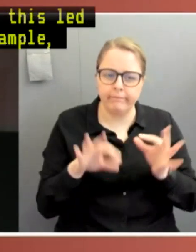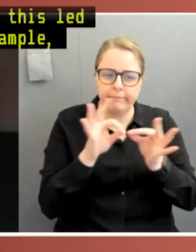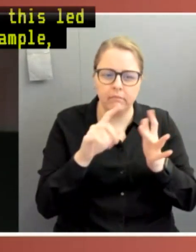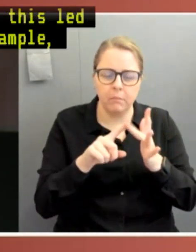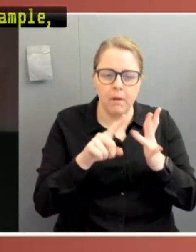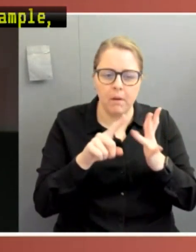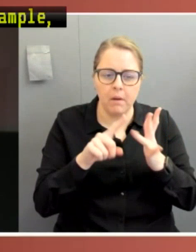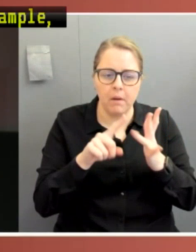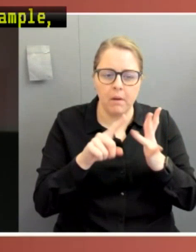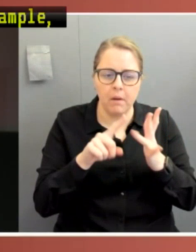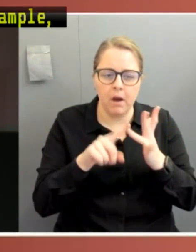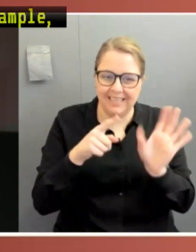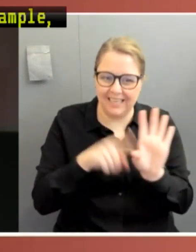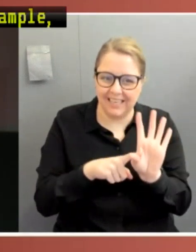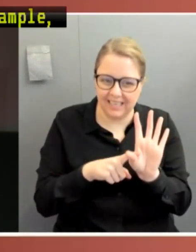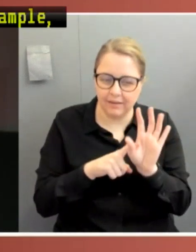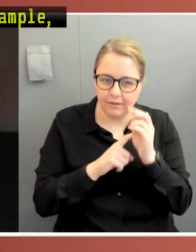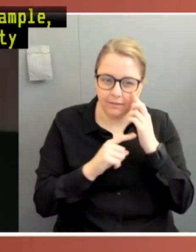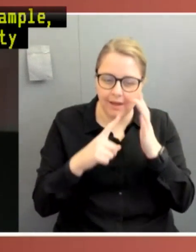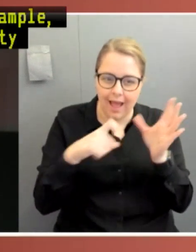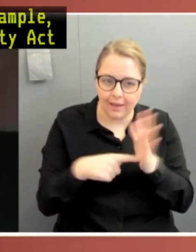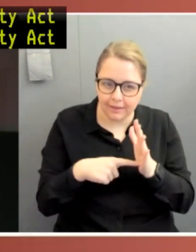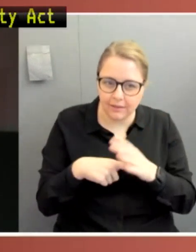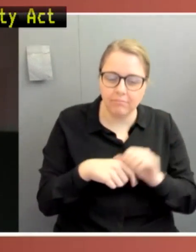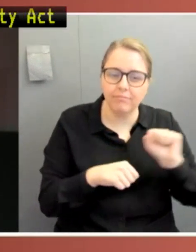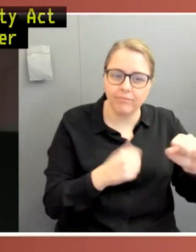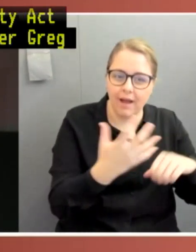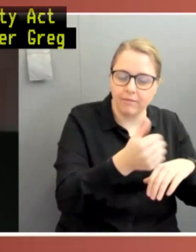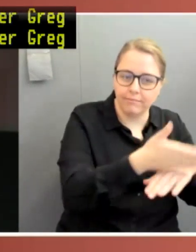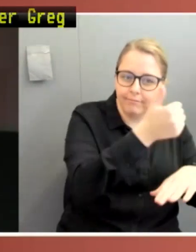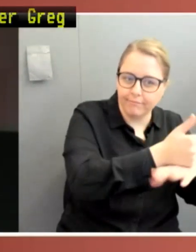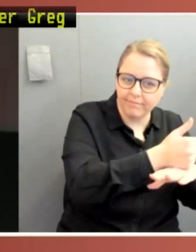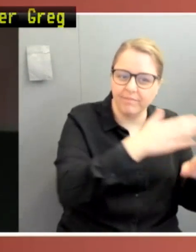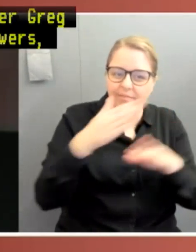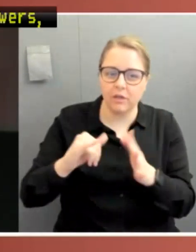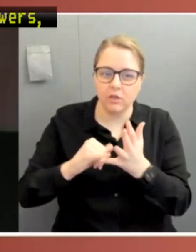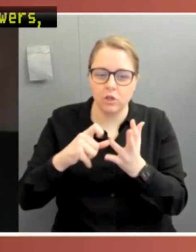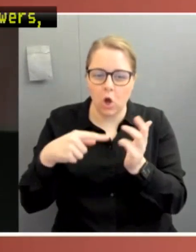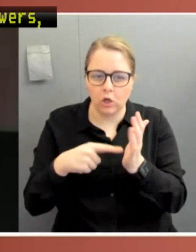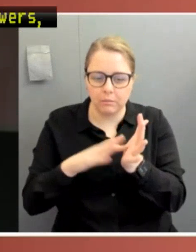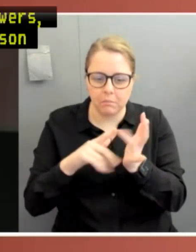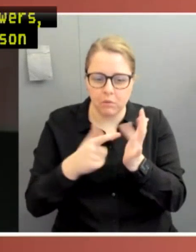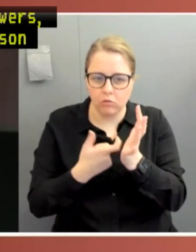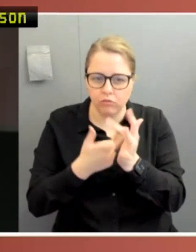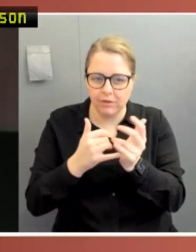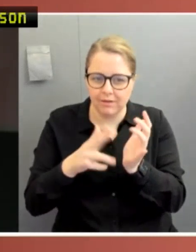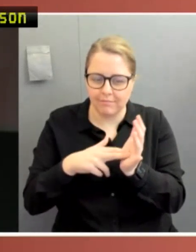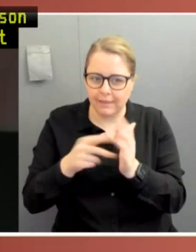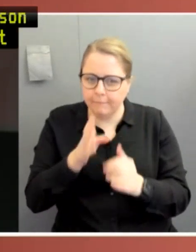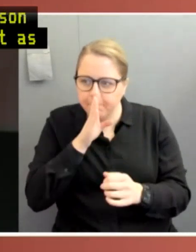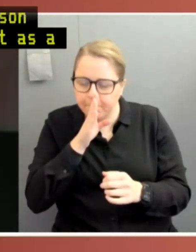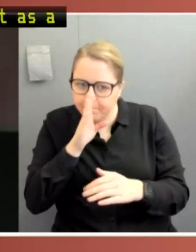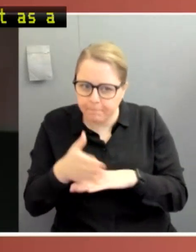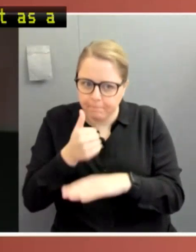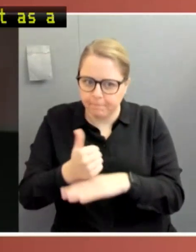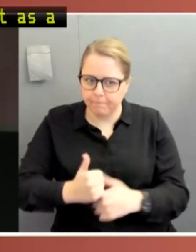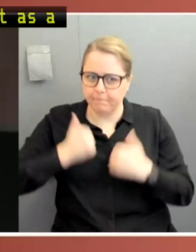Hunt with extraordinary powers. Prime Minister Scott Morrison appointed himself in secret as a second health minister. Although flawed and as former Justice Virginia Bell